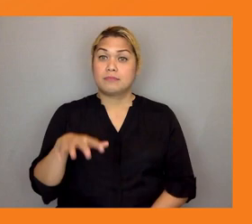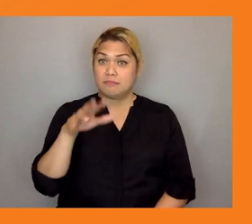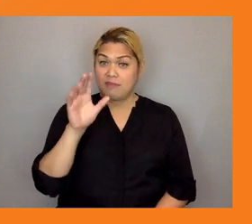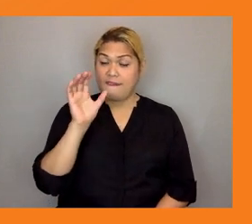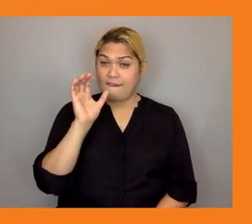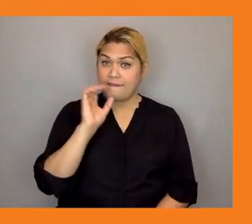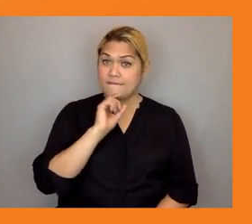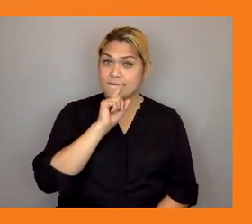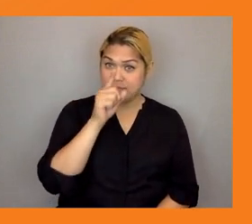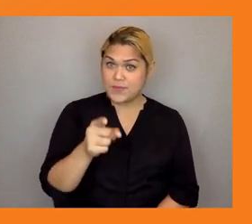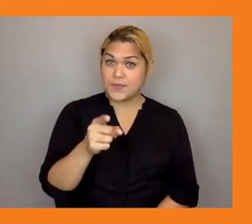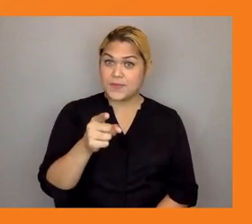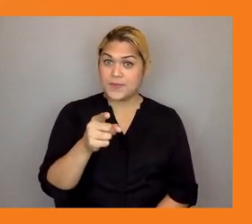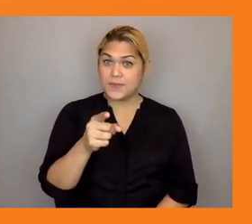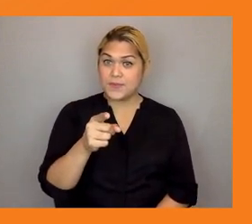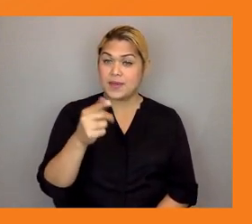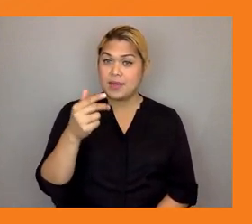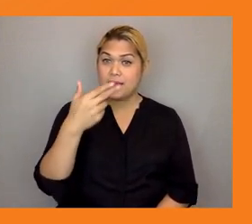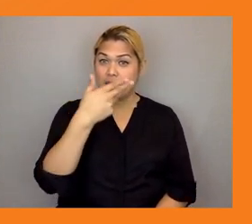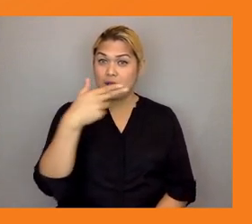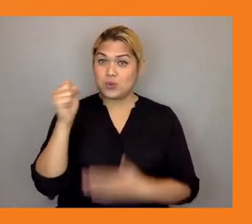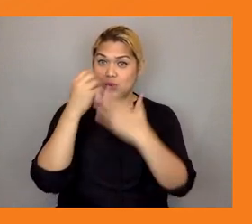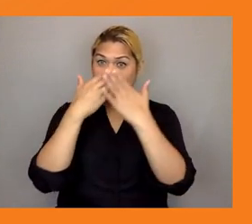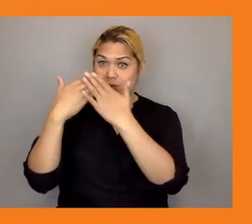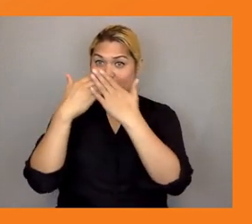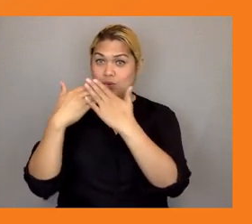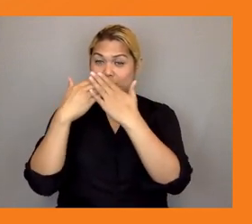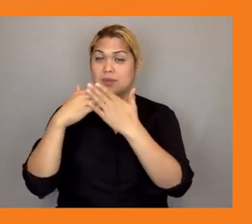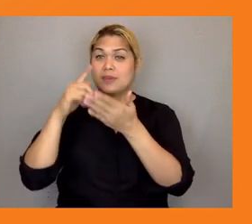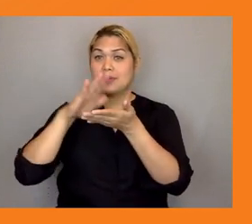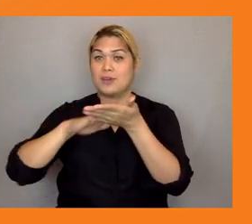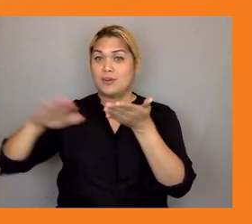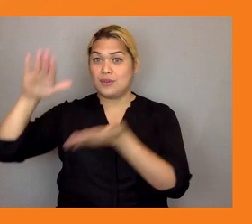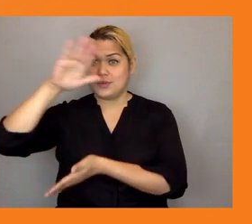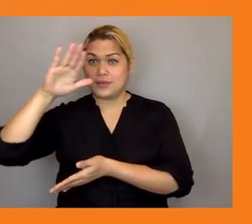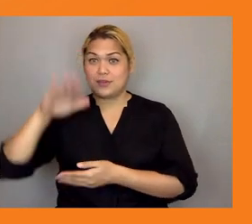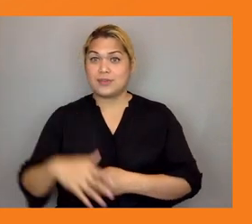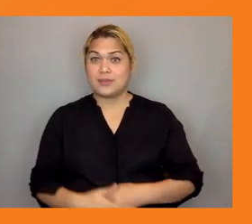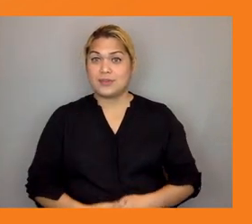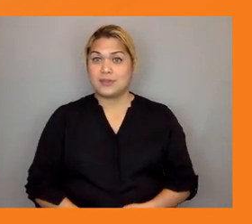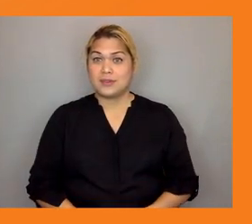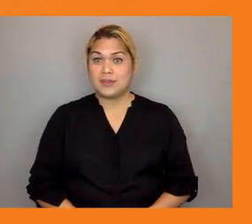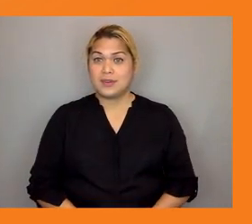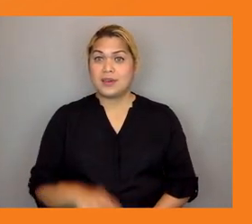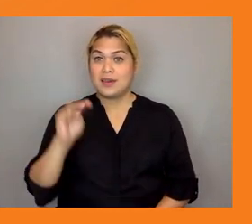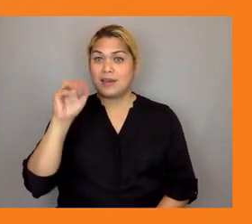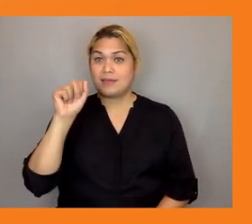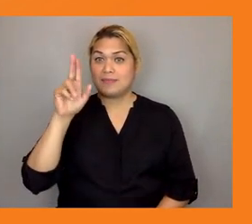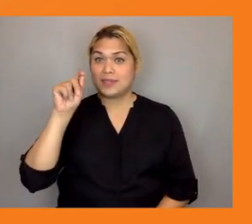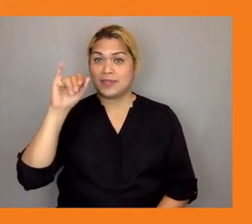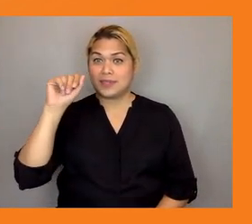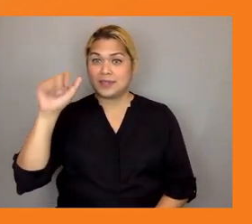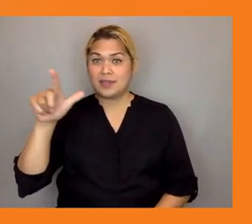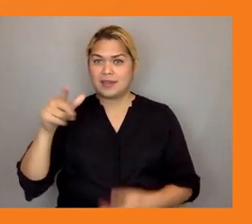um under the college of marshall islands they actually created a solar uh powered desalinator so it's a very simple